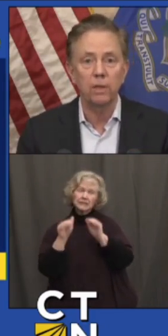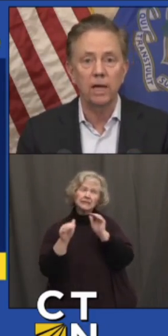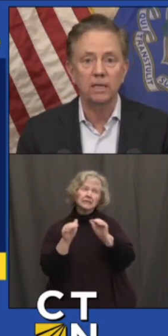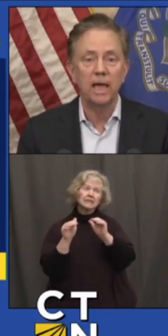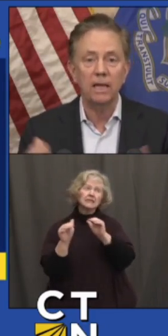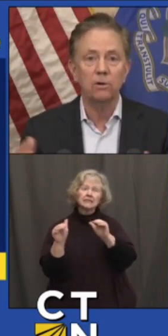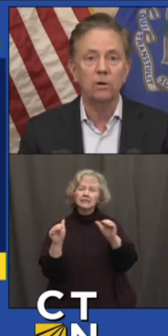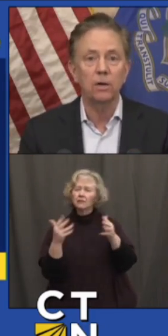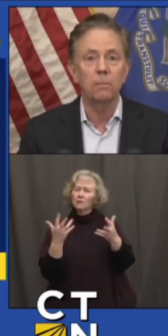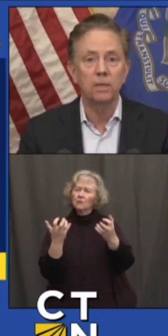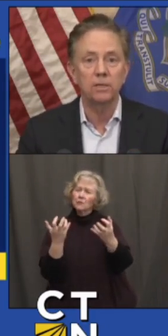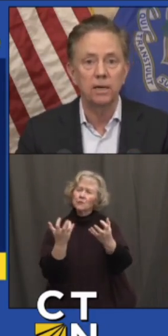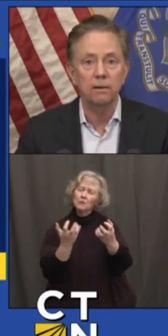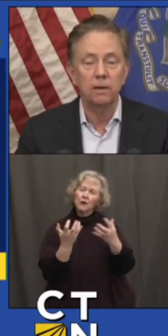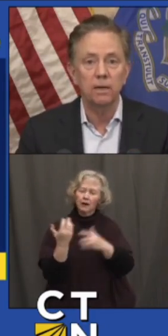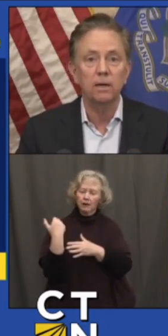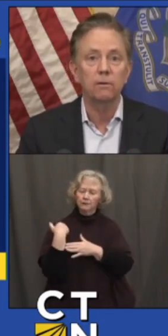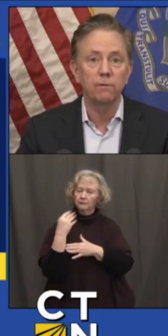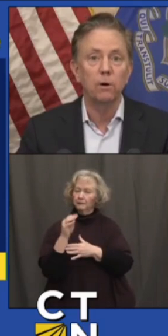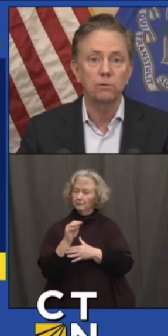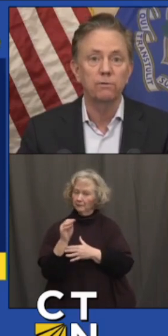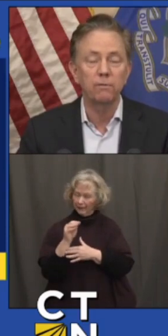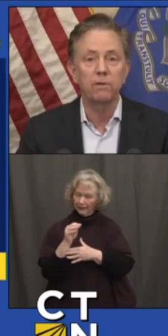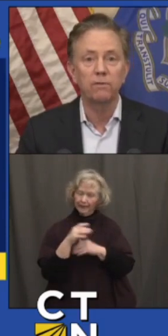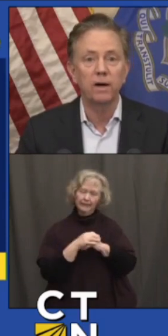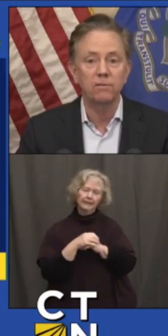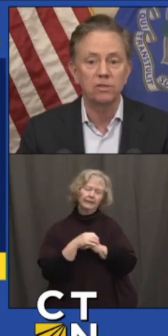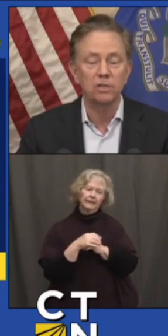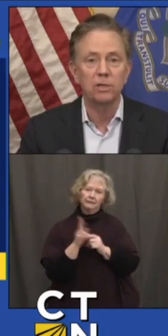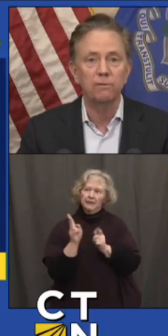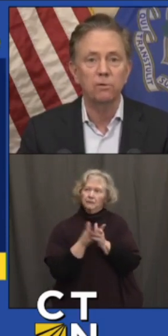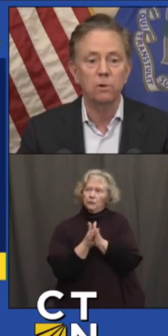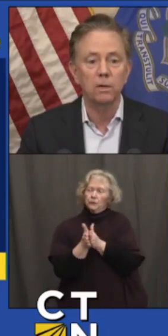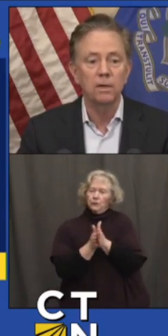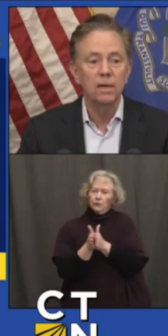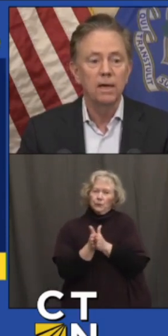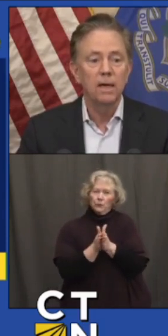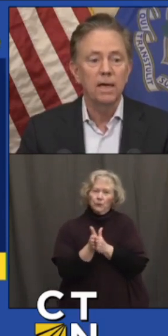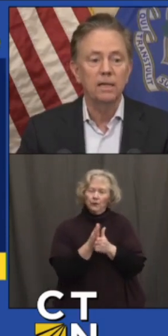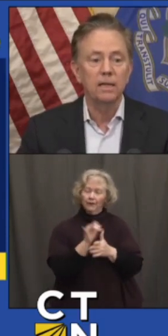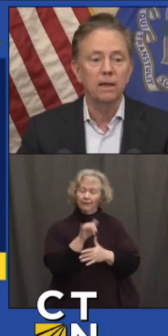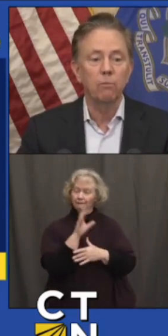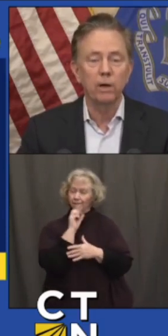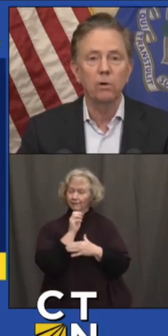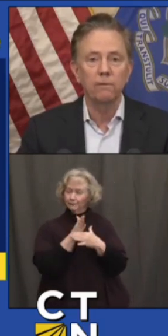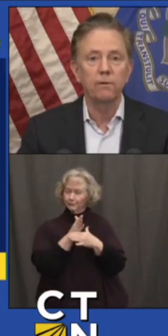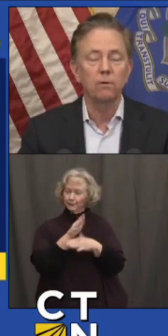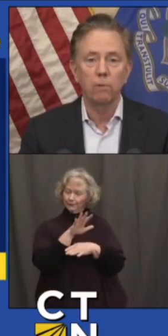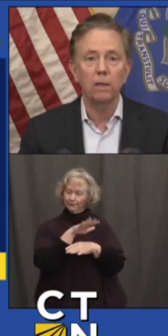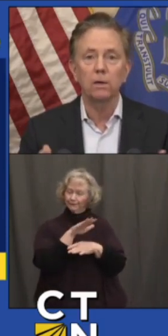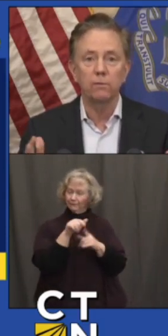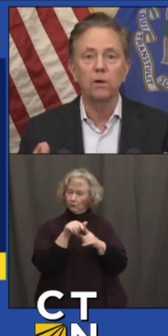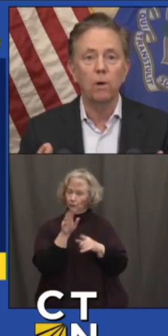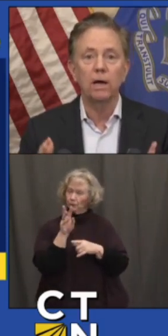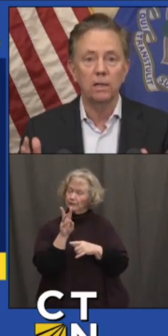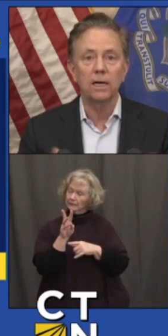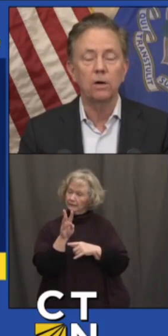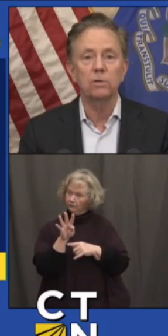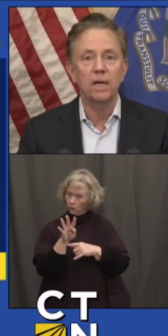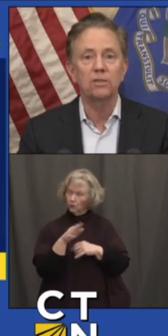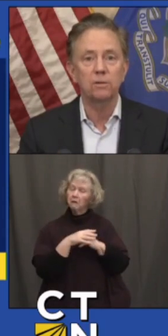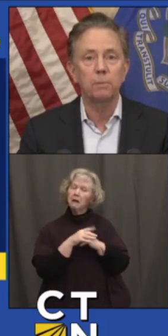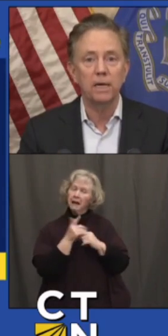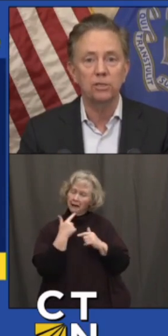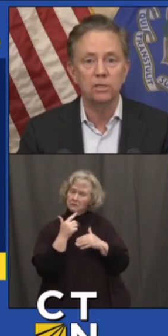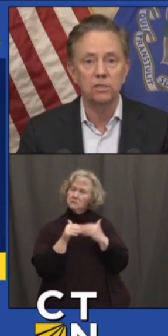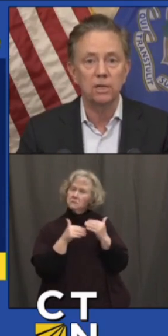to get through that gate on Monday. Eager folks, 55 to 64, and it went off relatively well. I